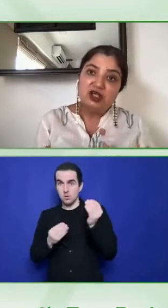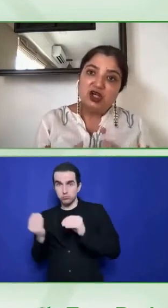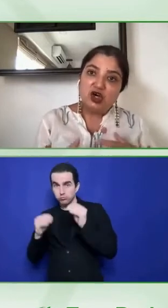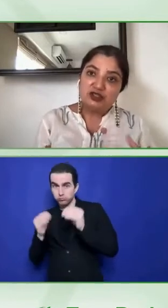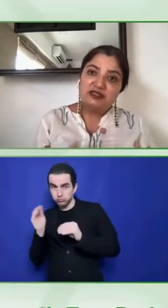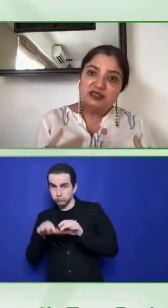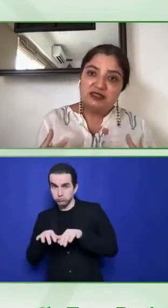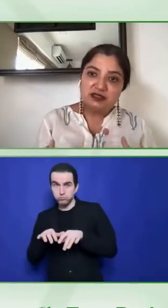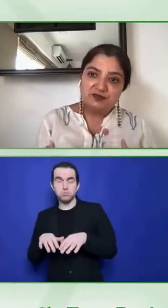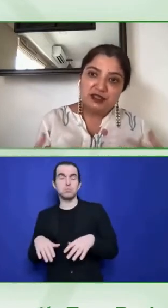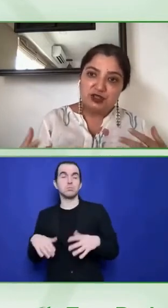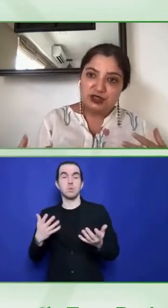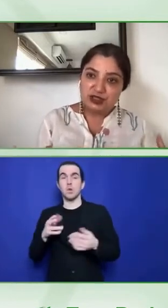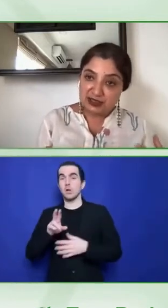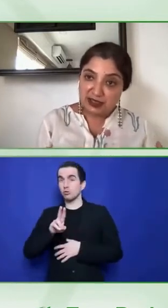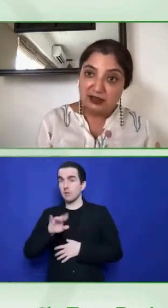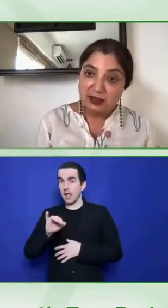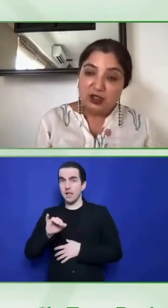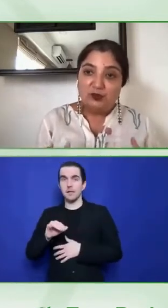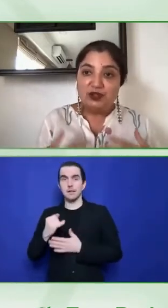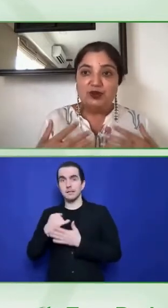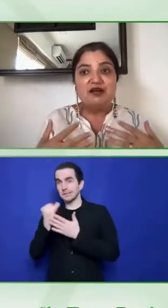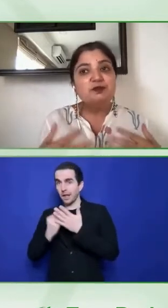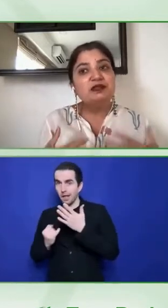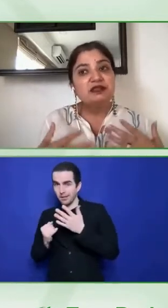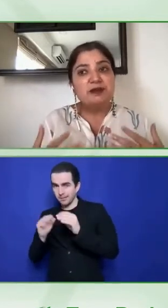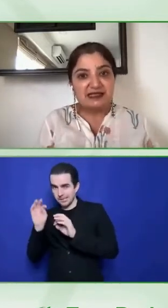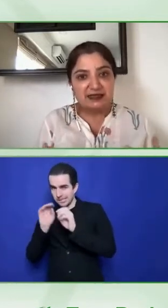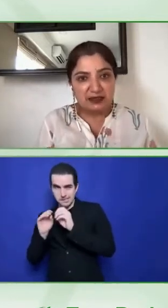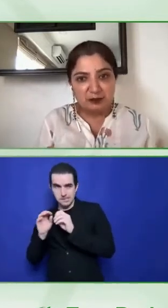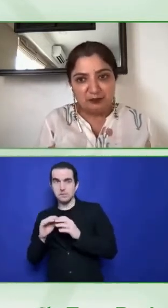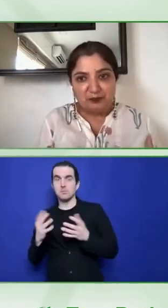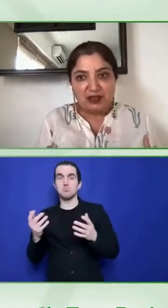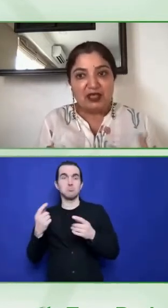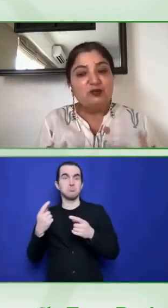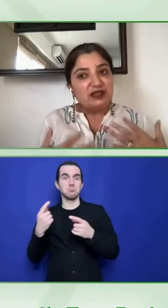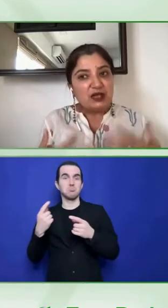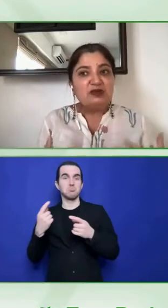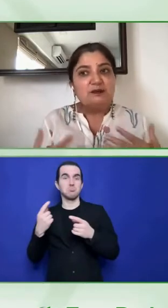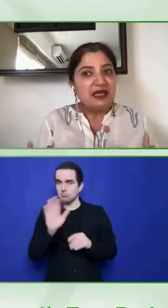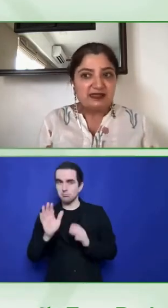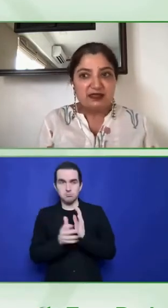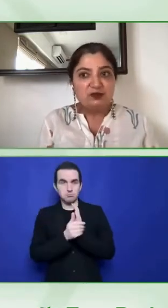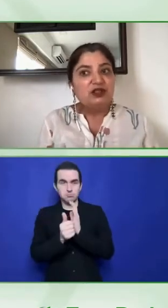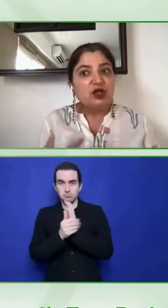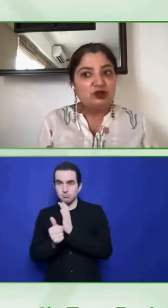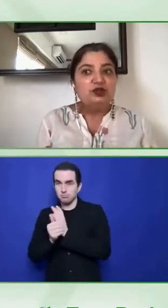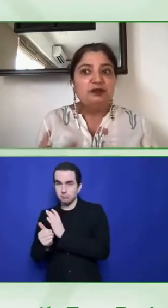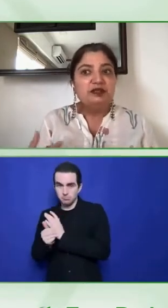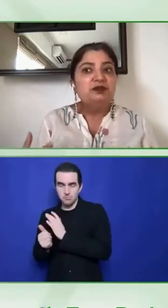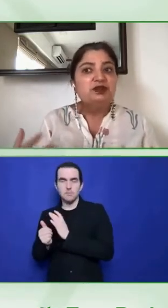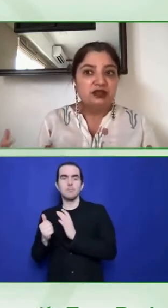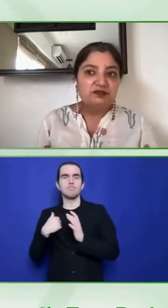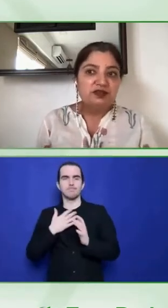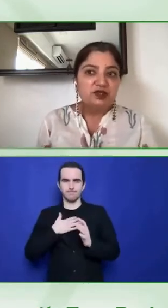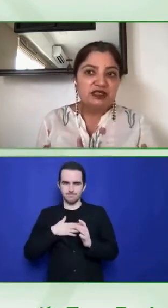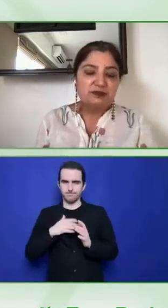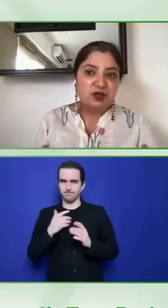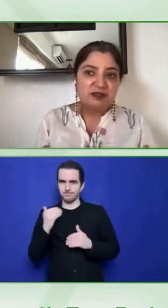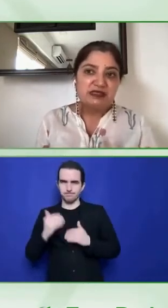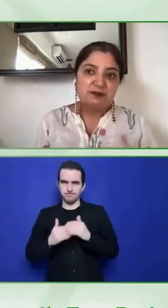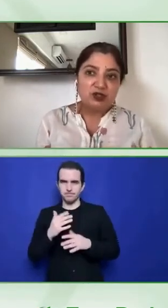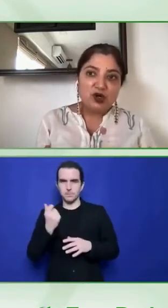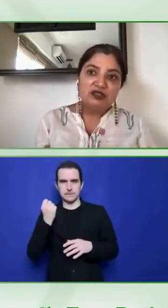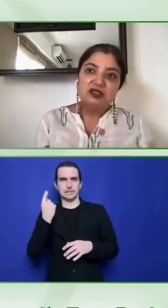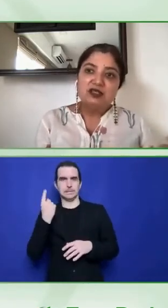to take audits and certification to scale, we're going to have to build capacity. And without capacity, we're not going to be able to deliver